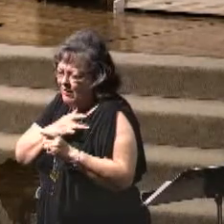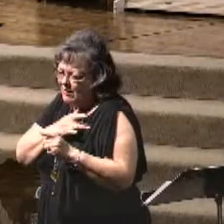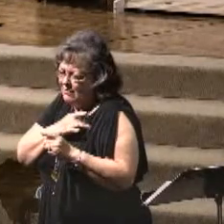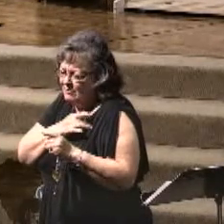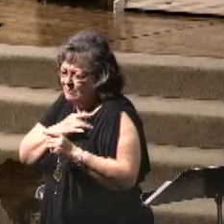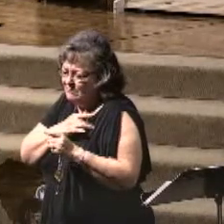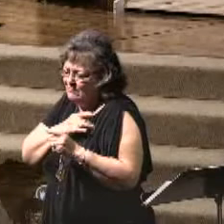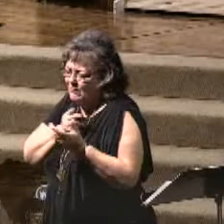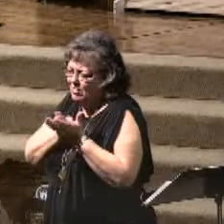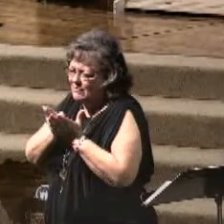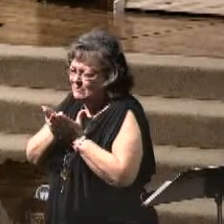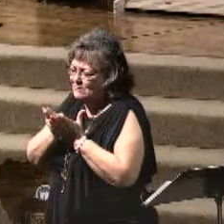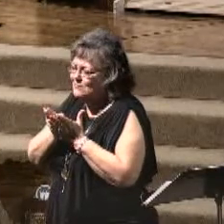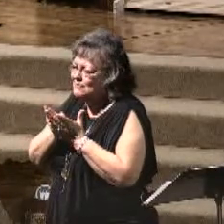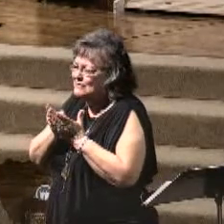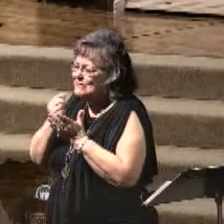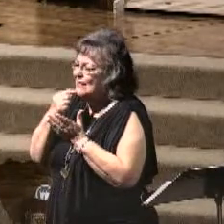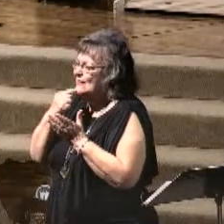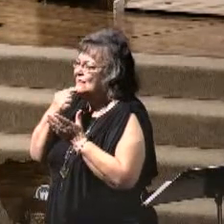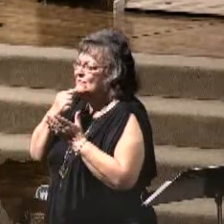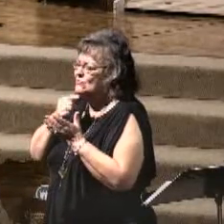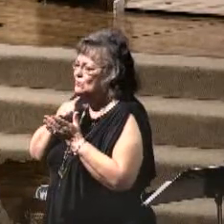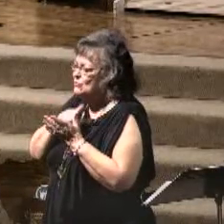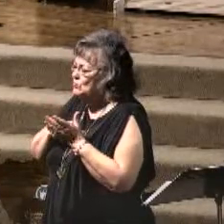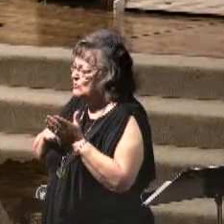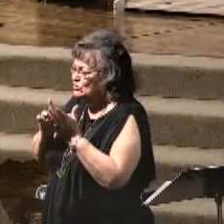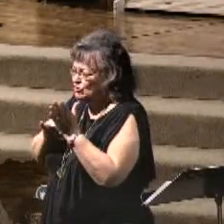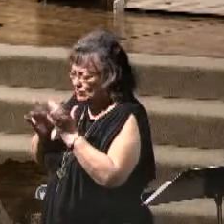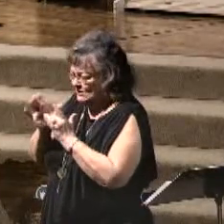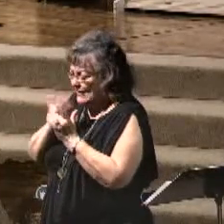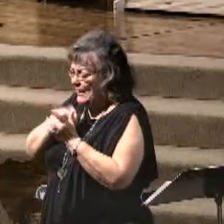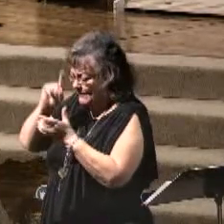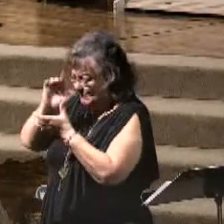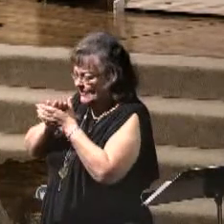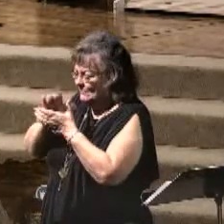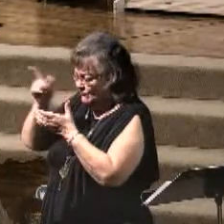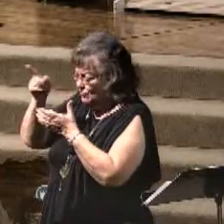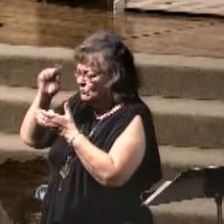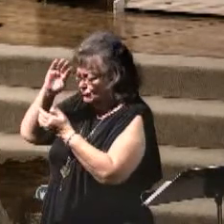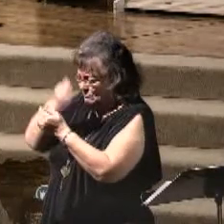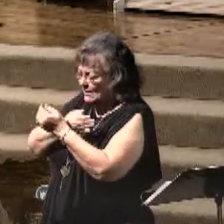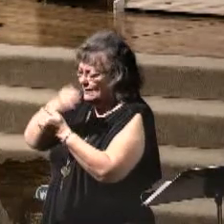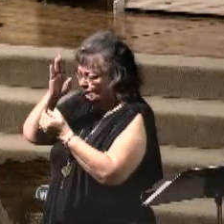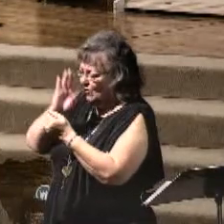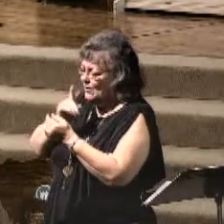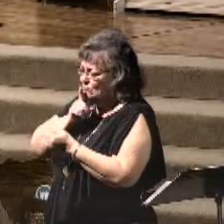Pray this, Lord Jesus, I believe you are the Son of God.